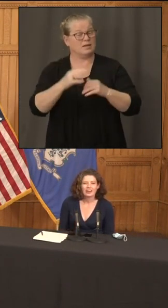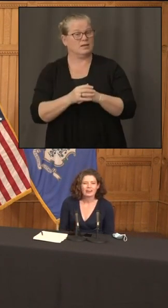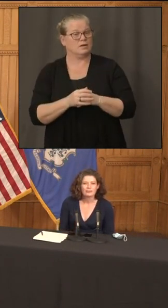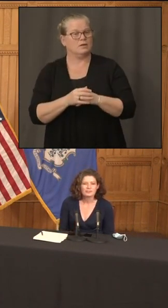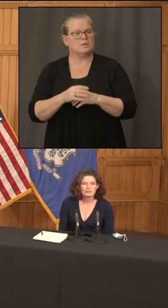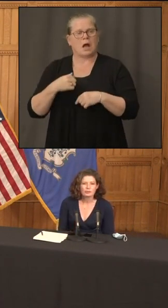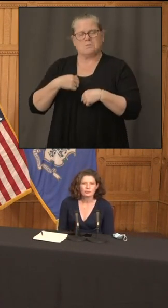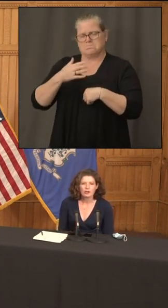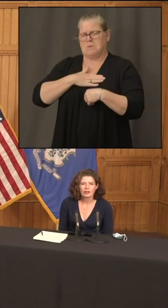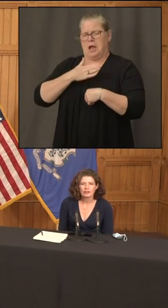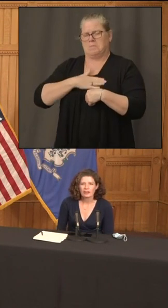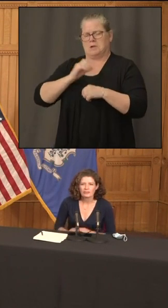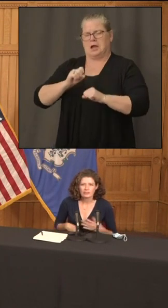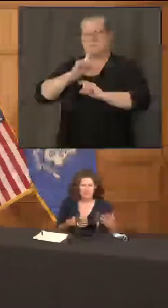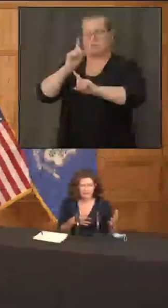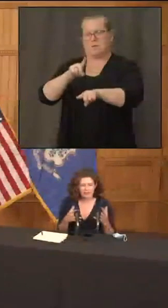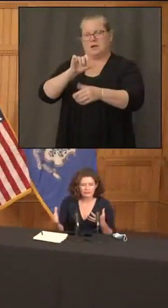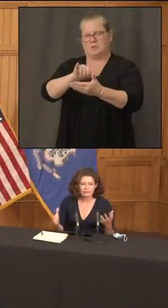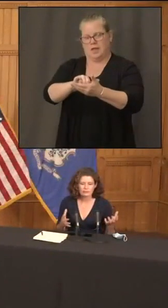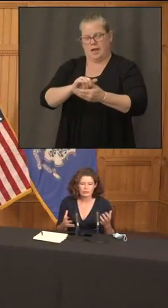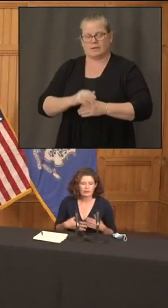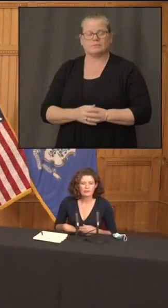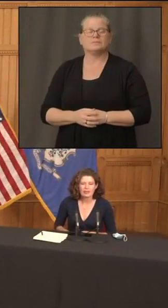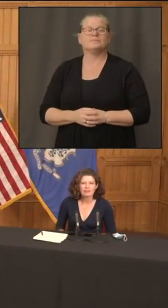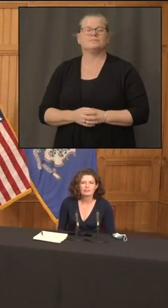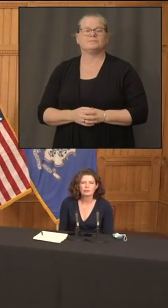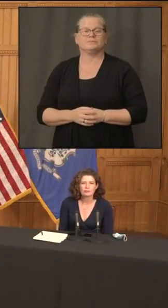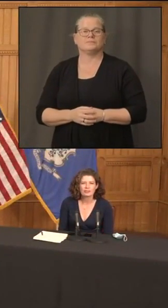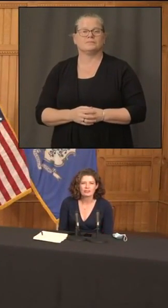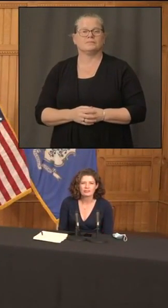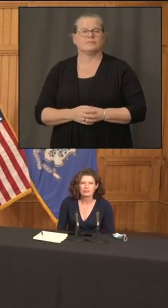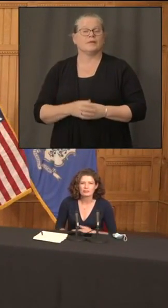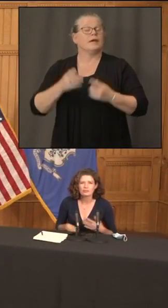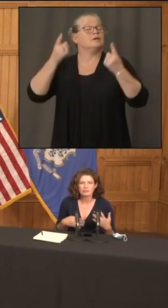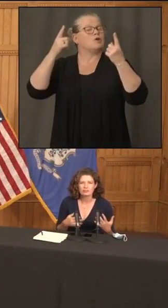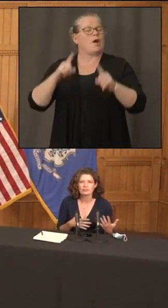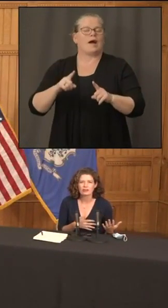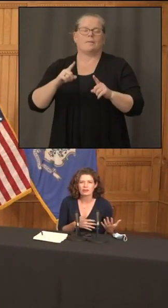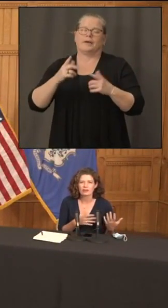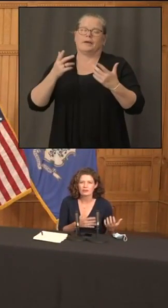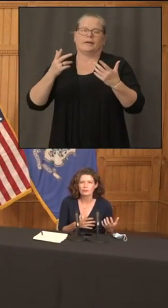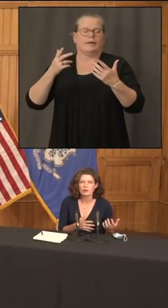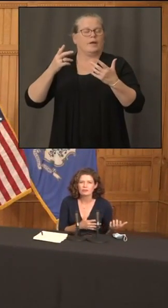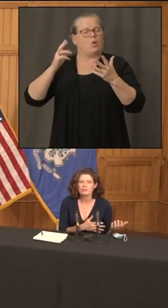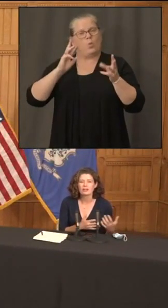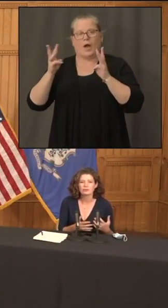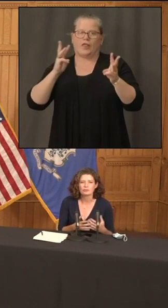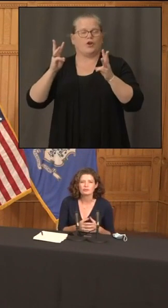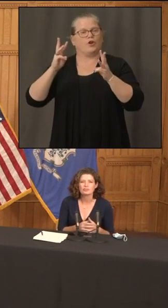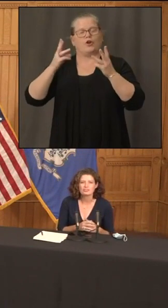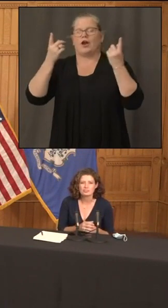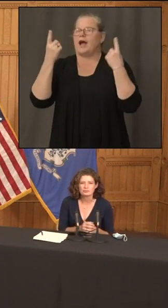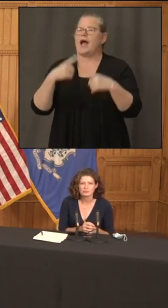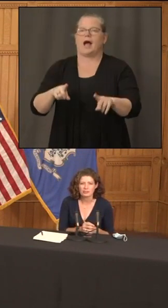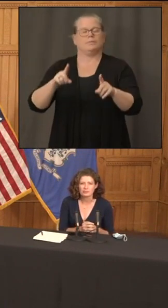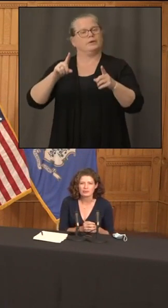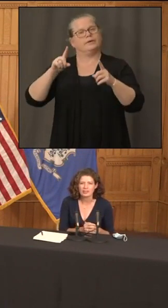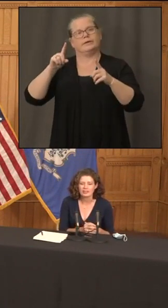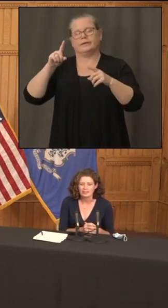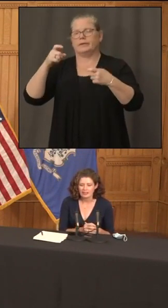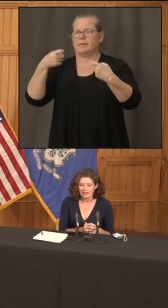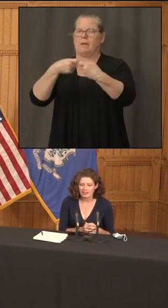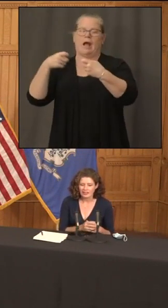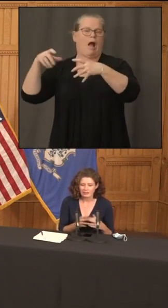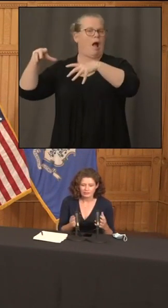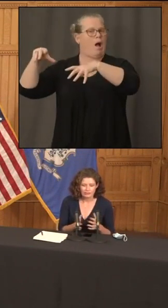that one um so uh as as whenever we have a storm that hits the utilities uh are required to follow an emergency response